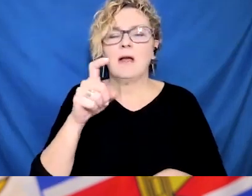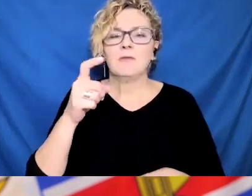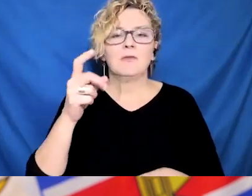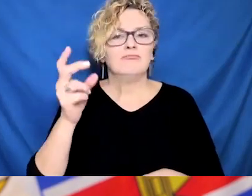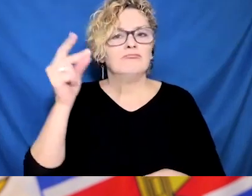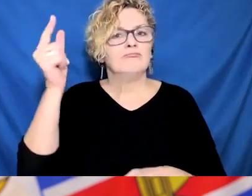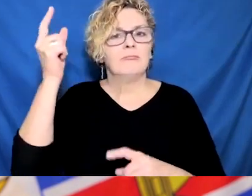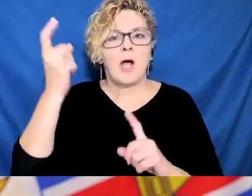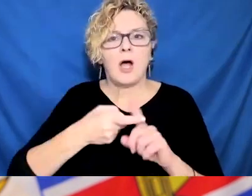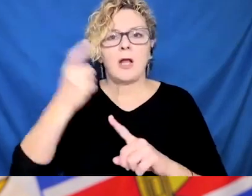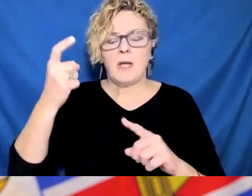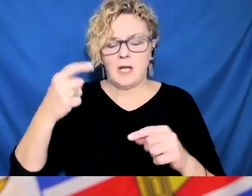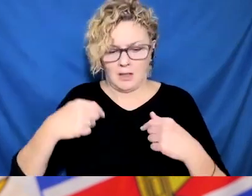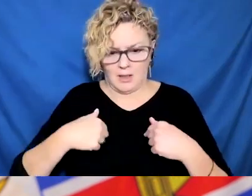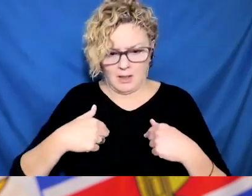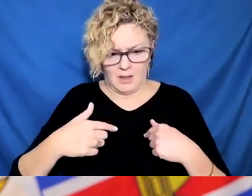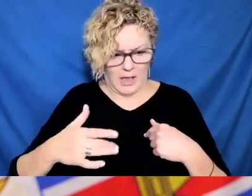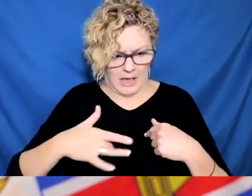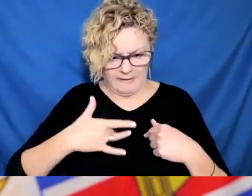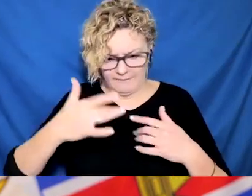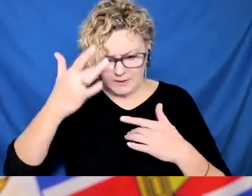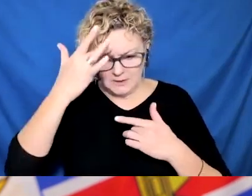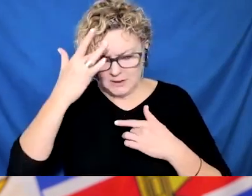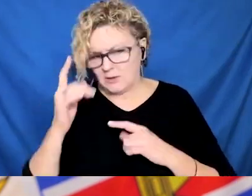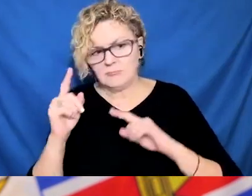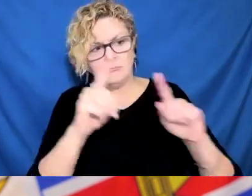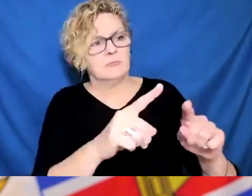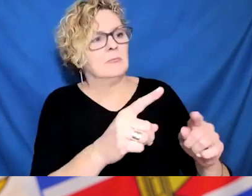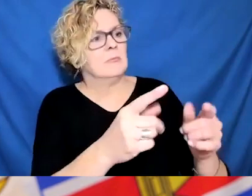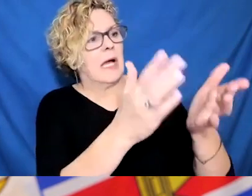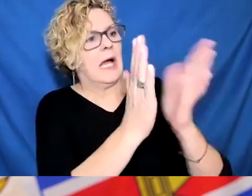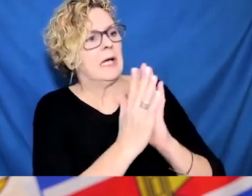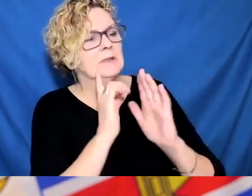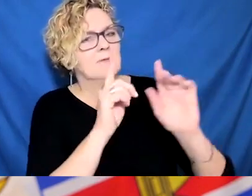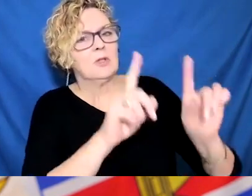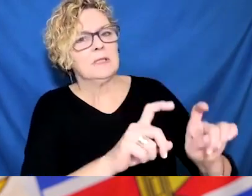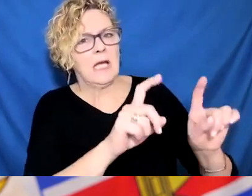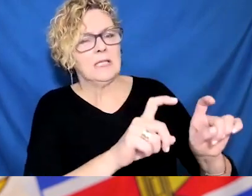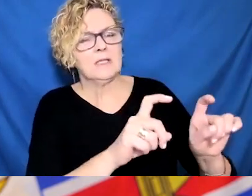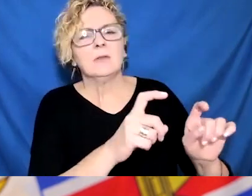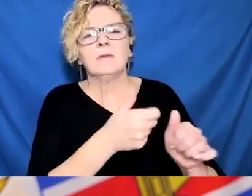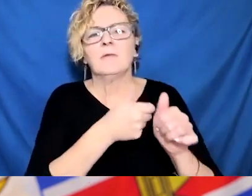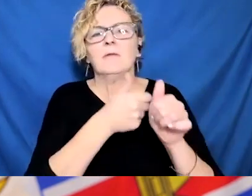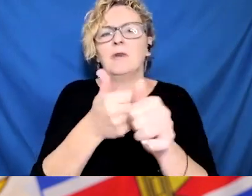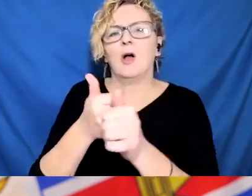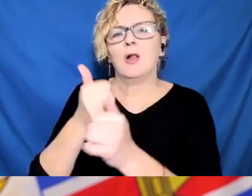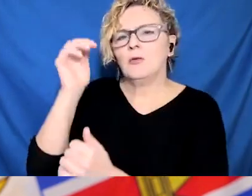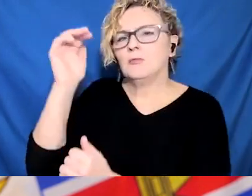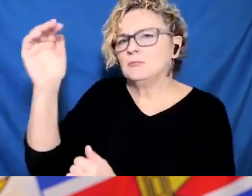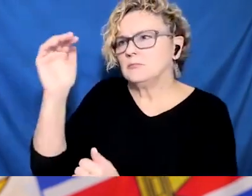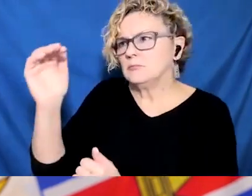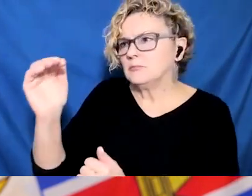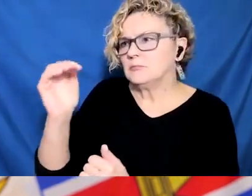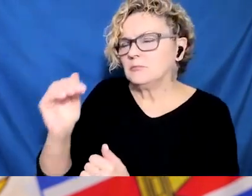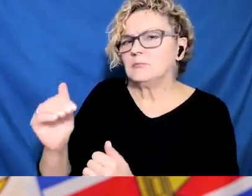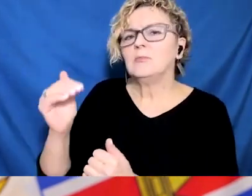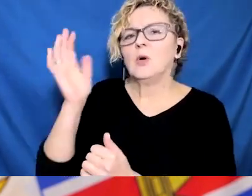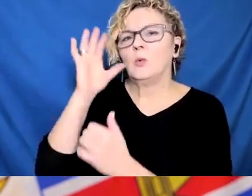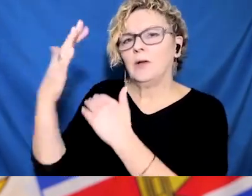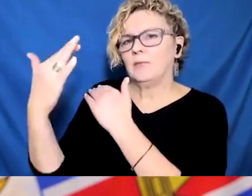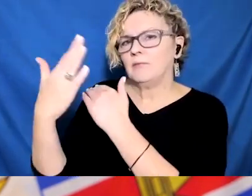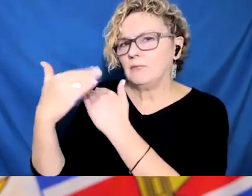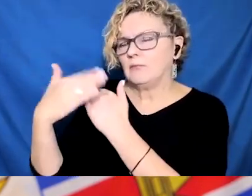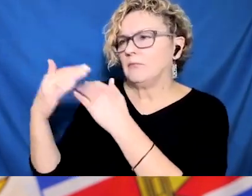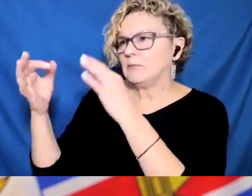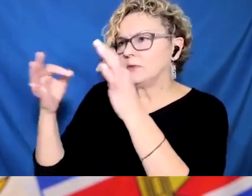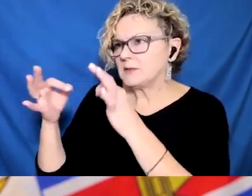clear the virus faster. And it's been shown to reduce transmission with Delta and with previous variants. And we have some